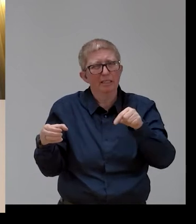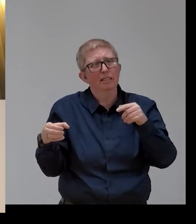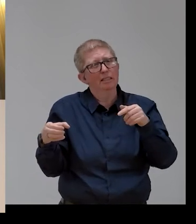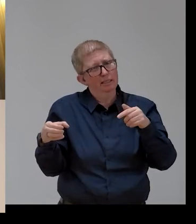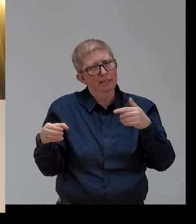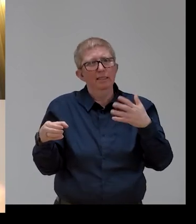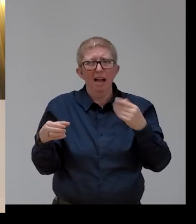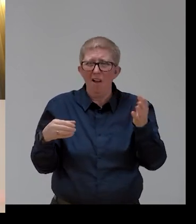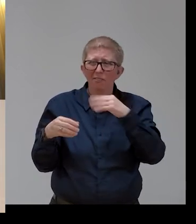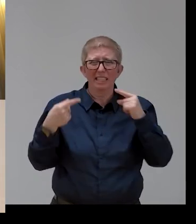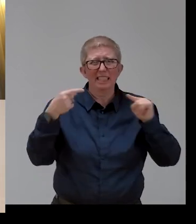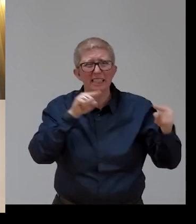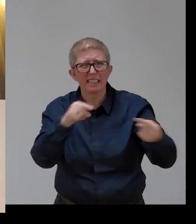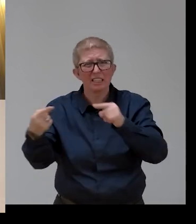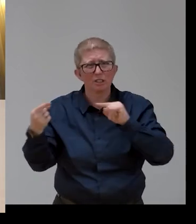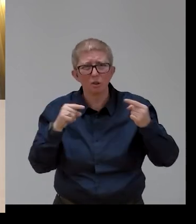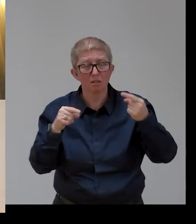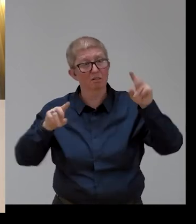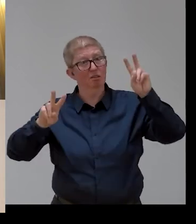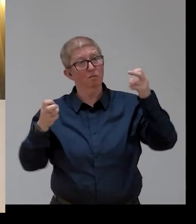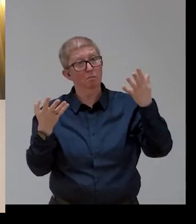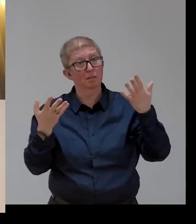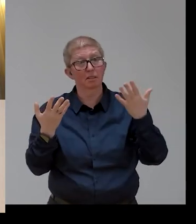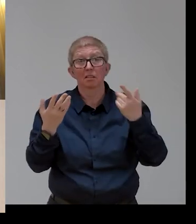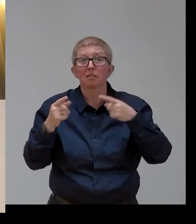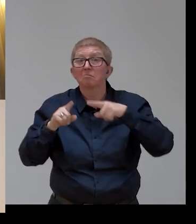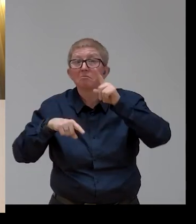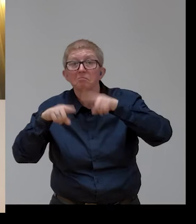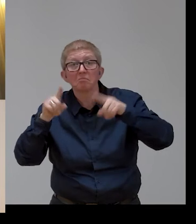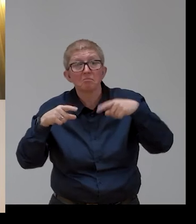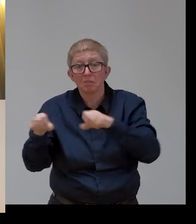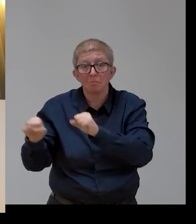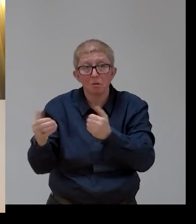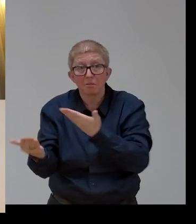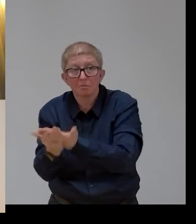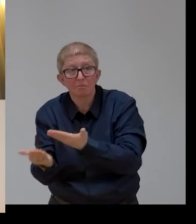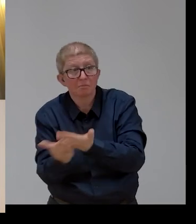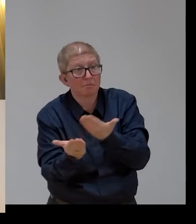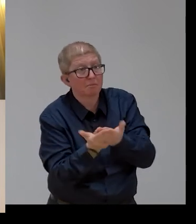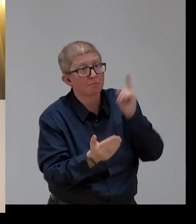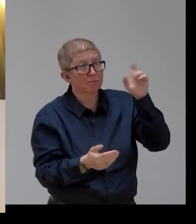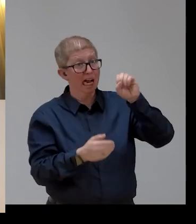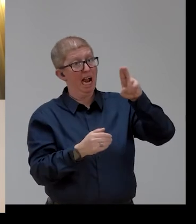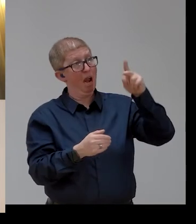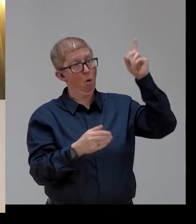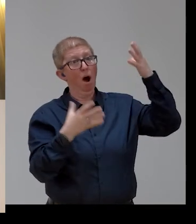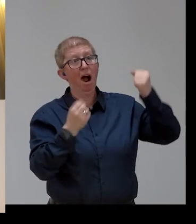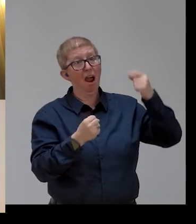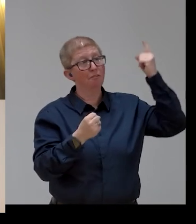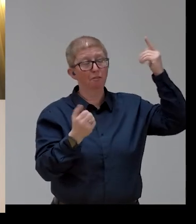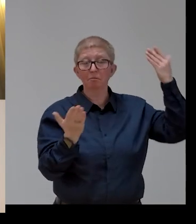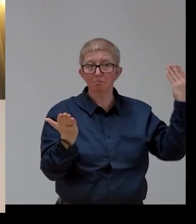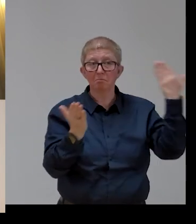opportunities that the European Union has put in place with the usage of European funds. I've been